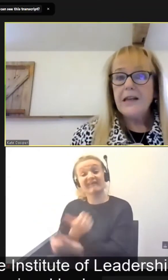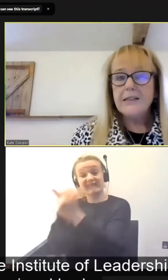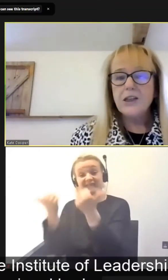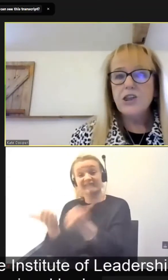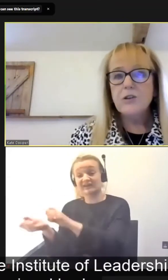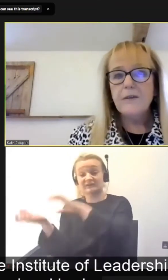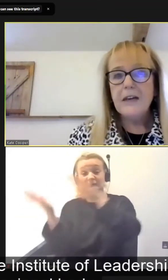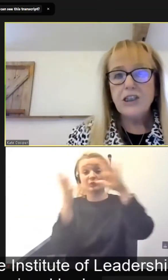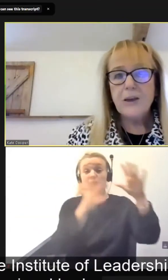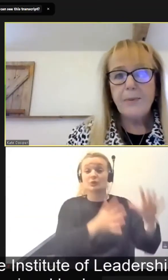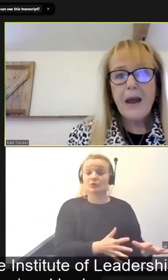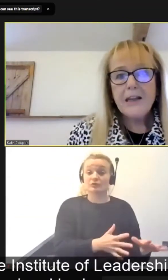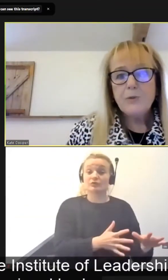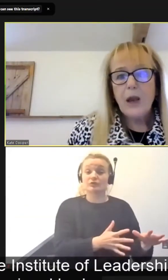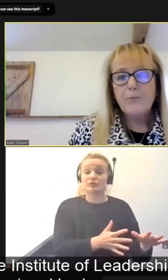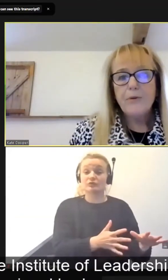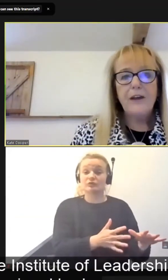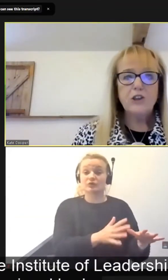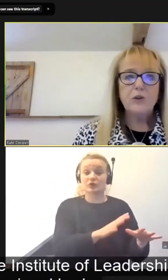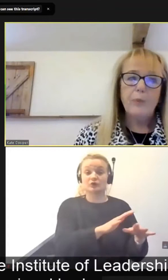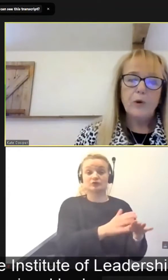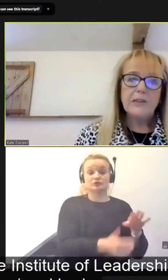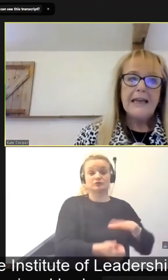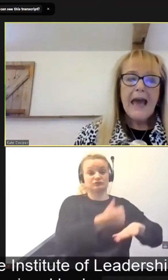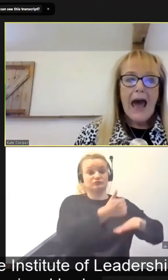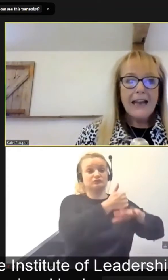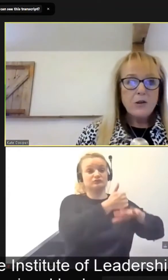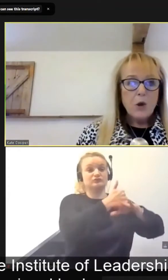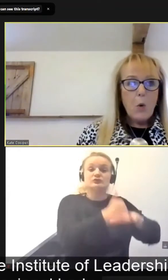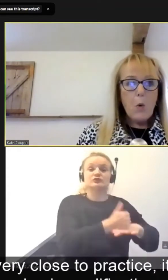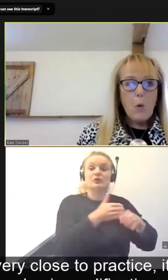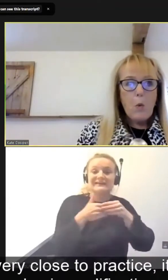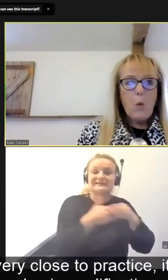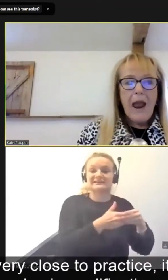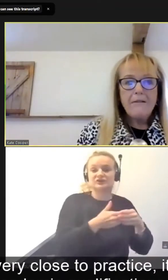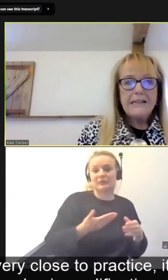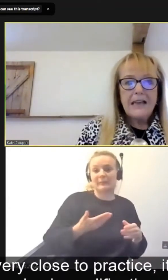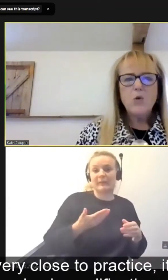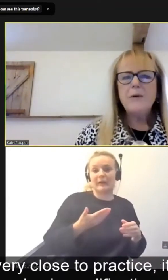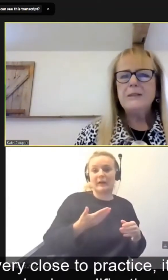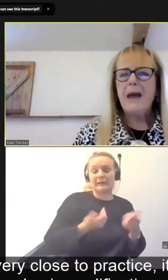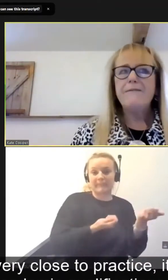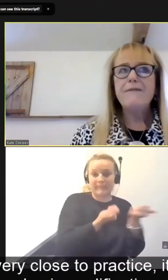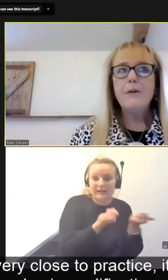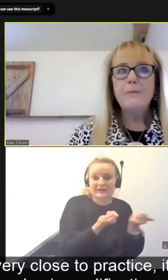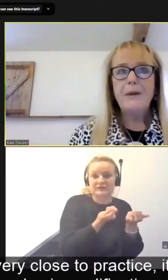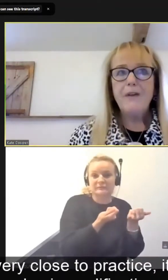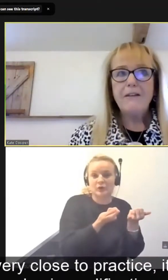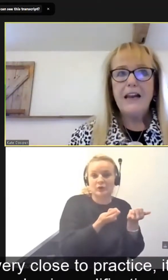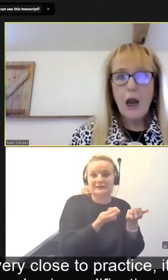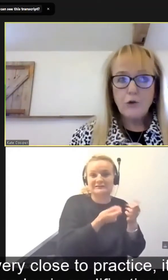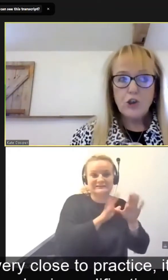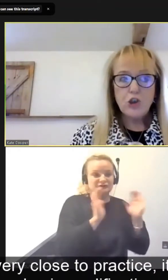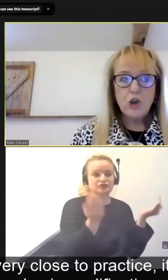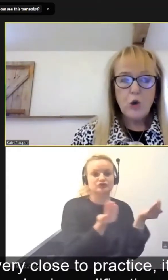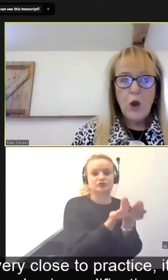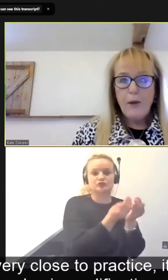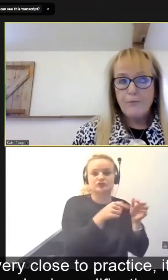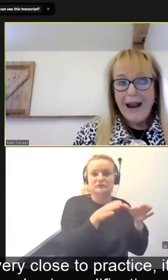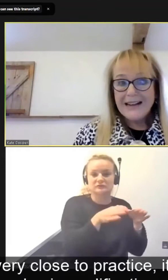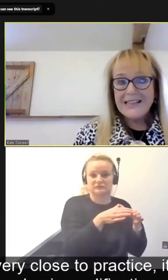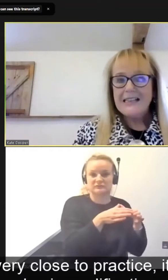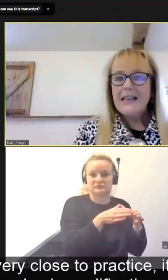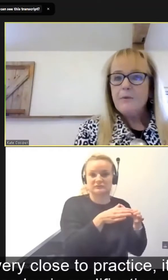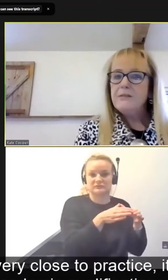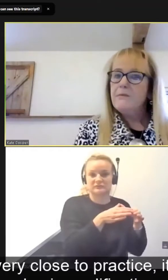join the Institute of Leadership and Management, a professional body. And whereas I'd always I felt been very close to